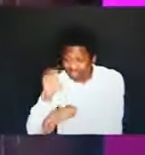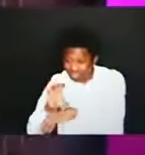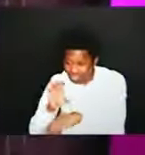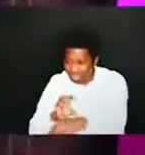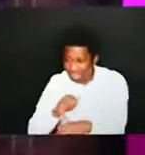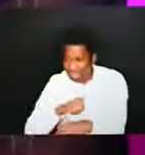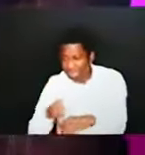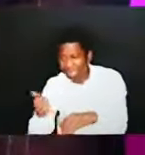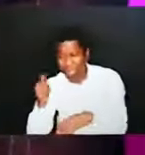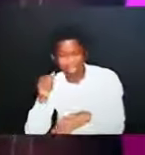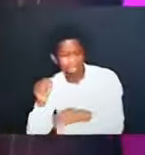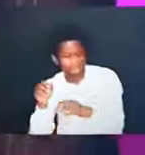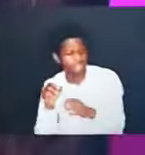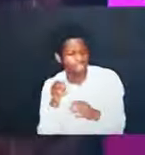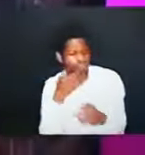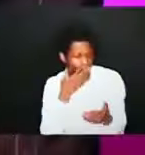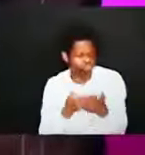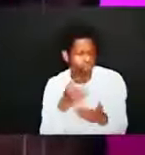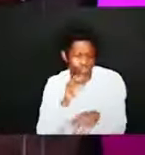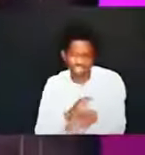any bible believing church